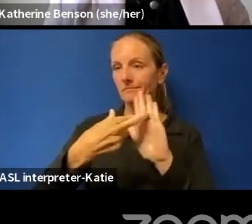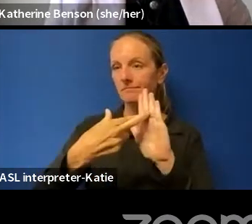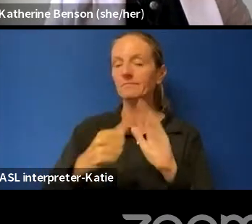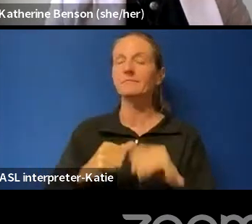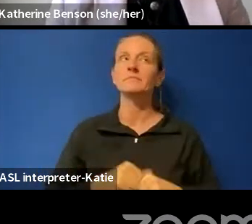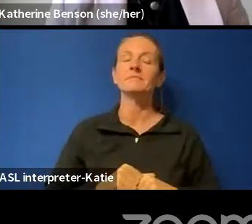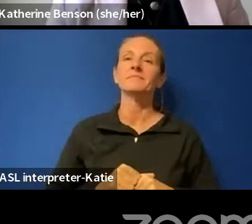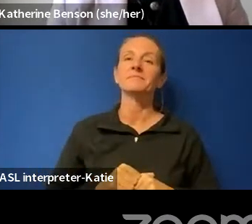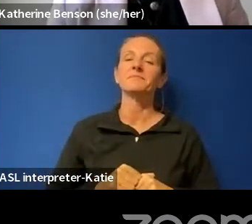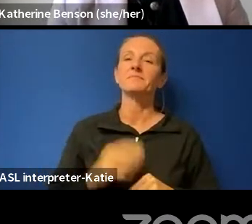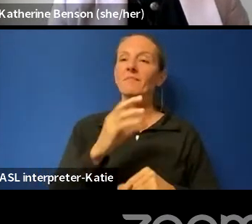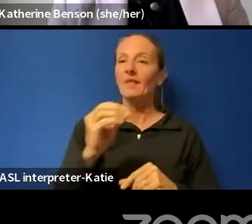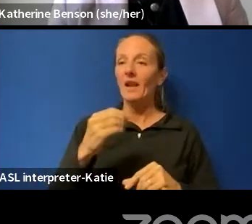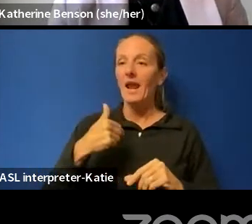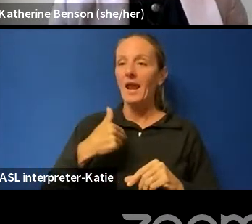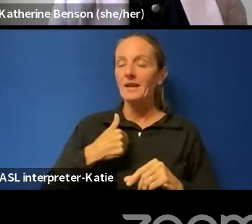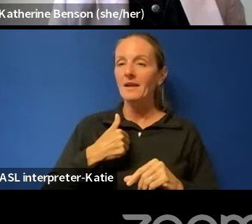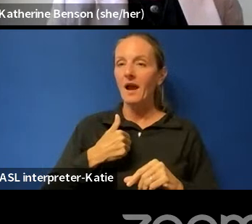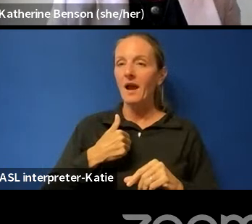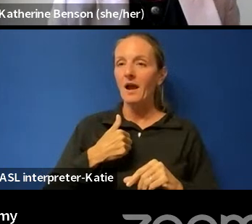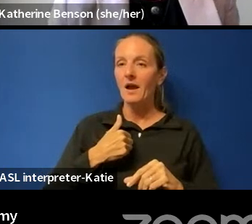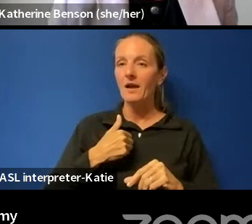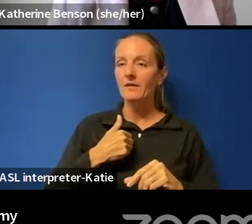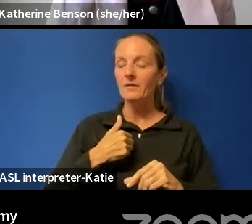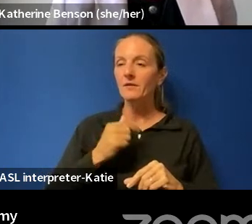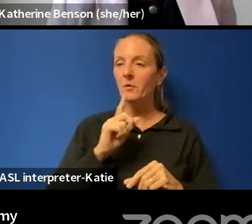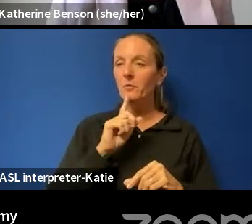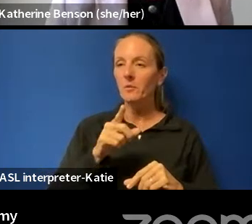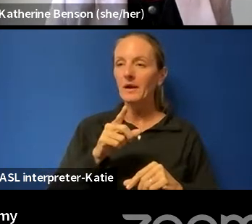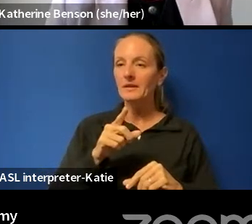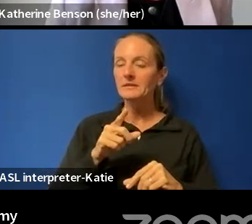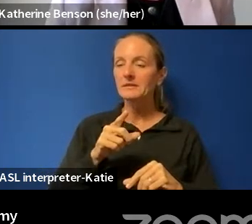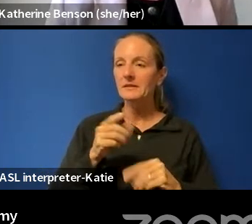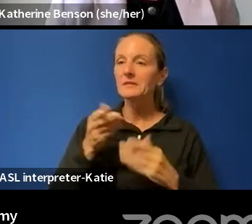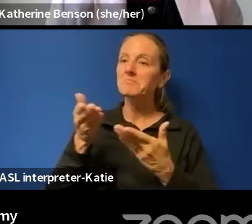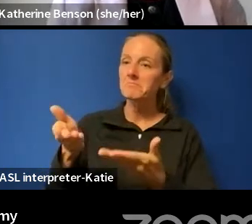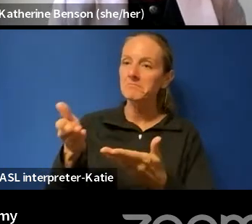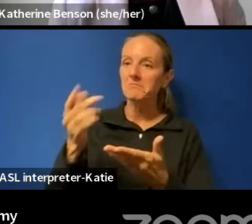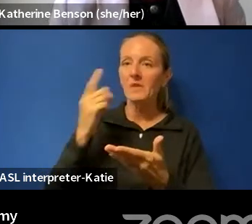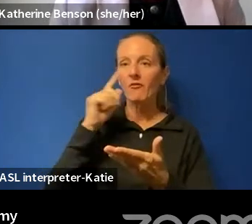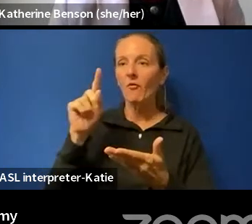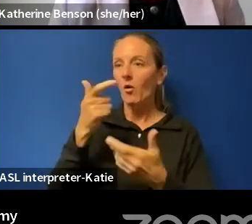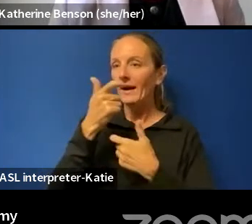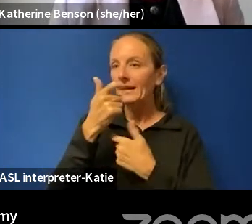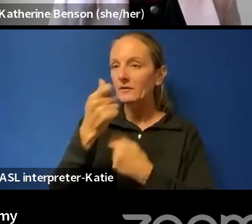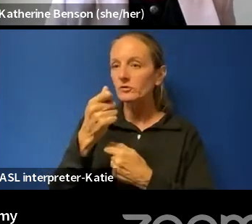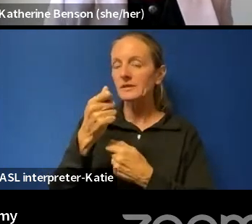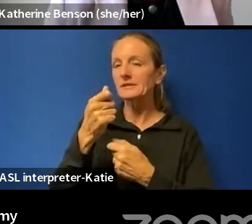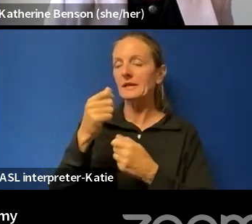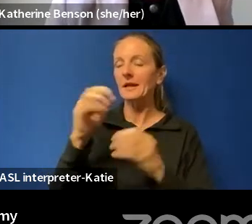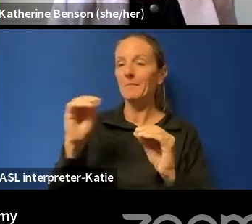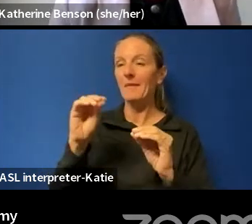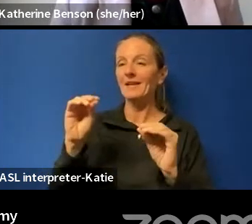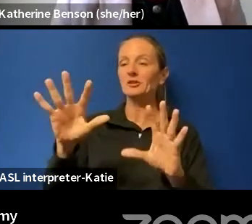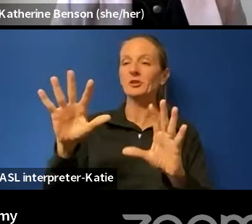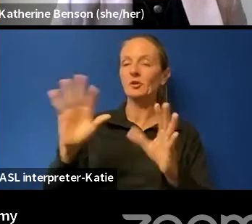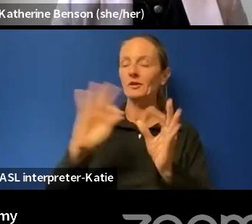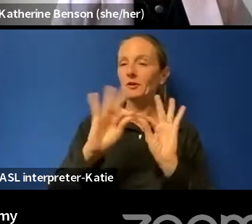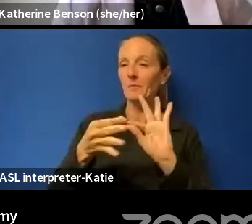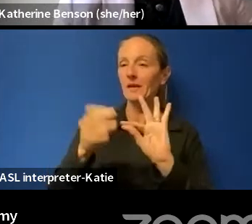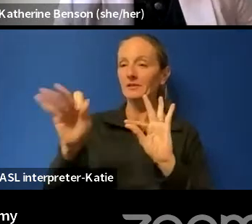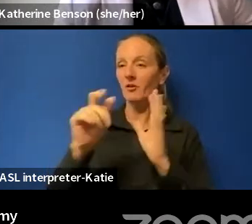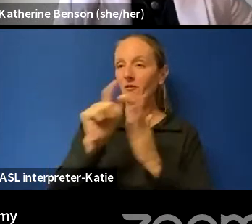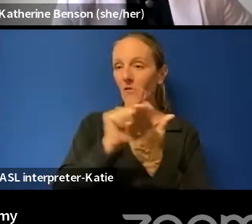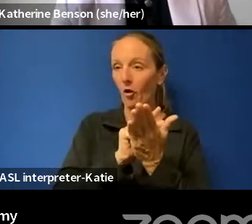was, I was president for a lot of very interesting and magical interpretation of law, uh, and, uh,